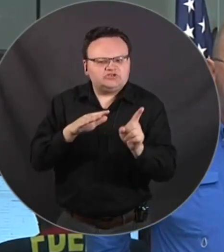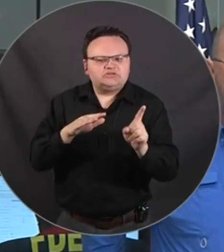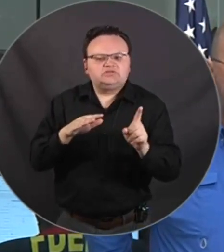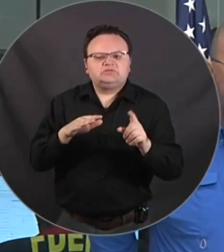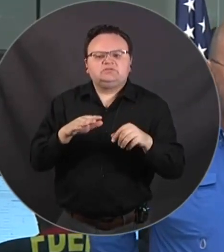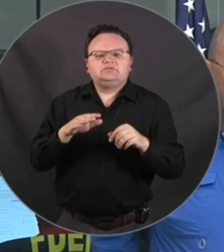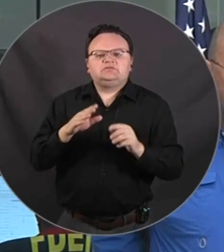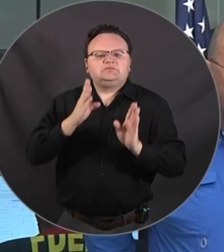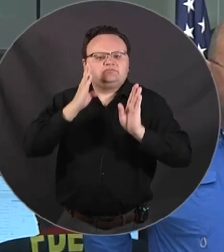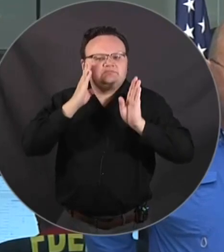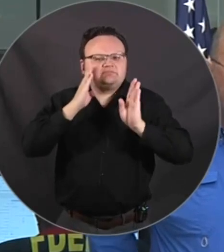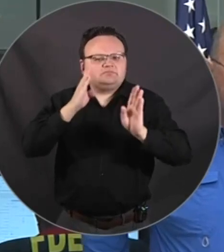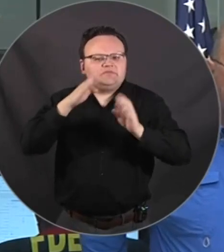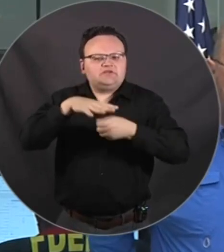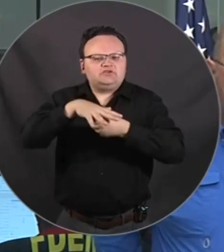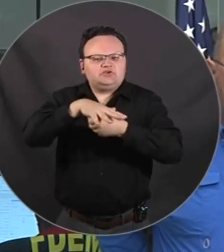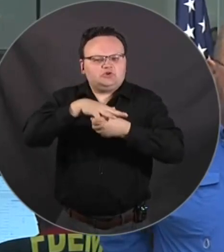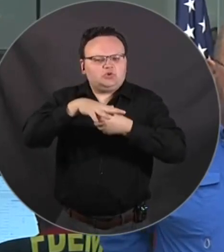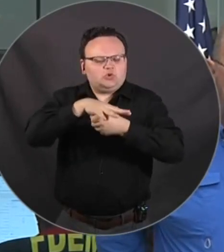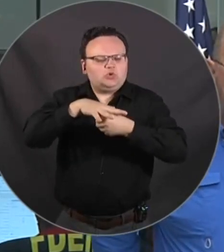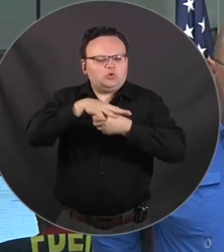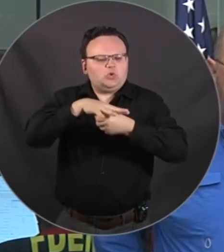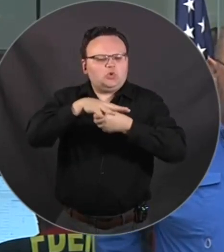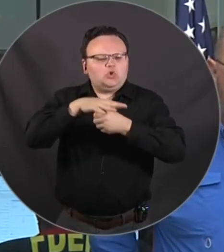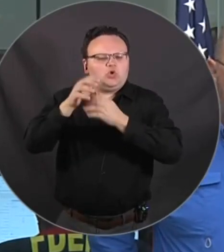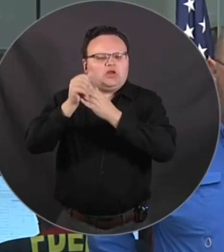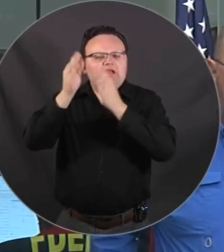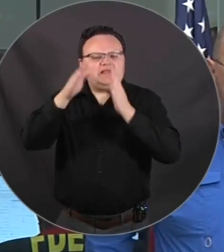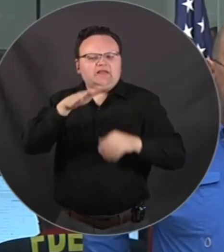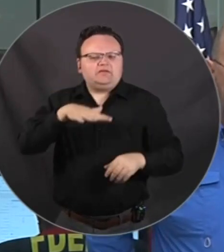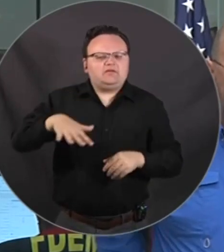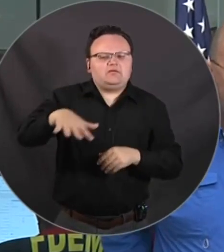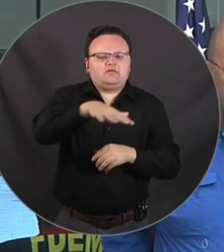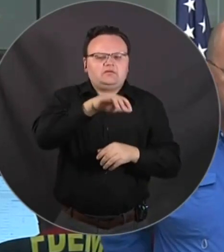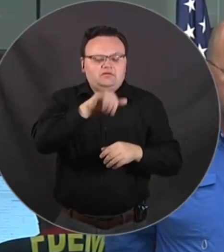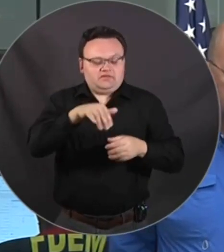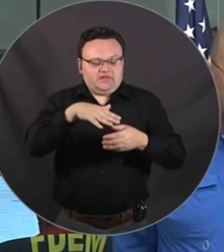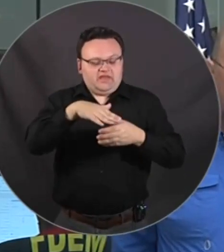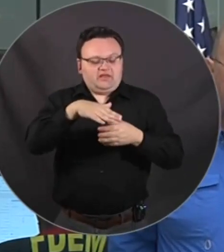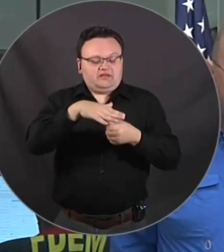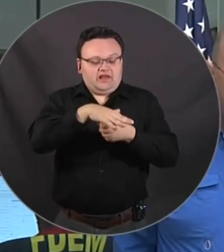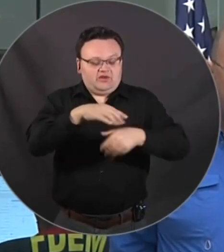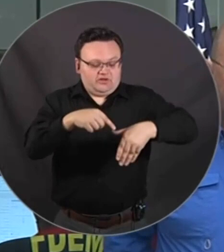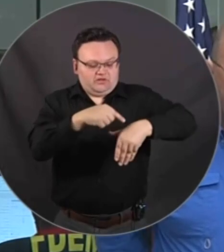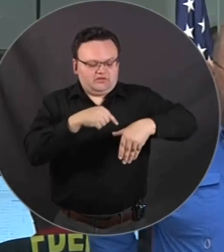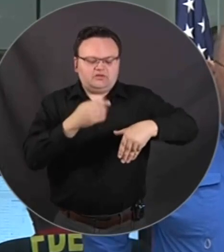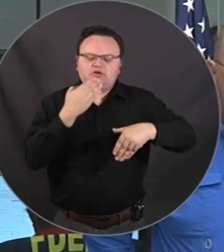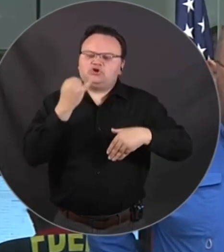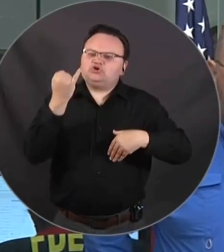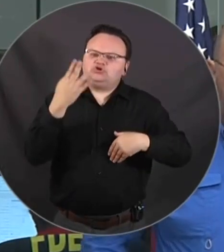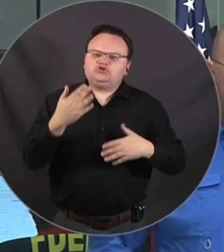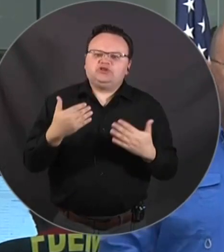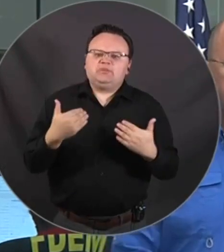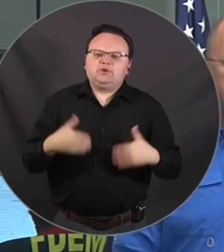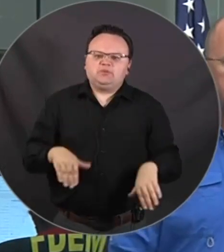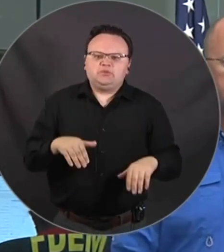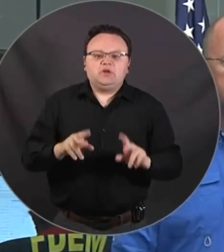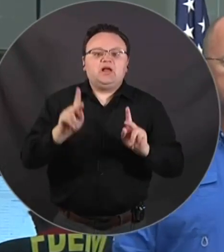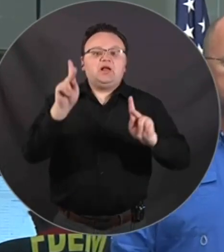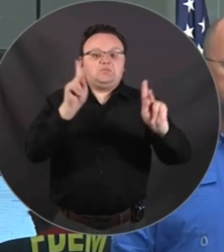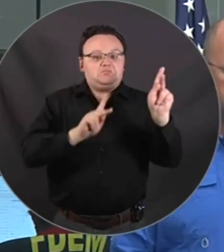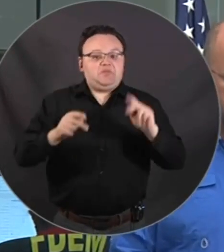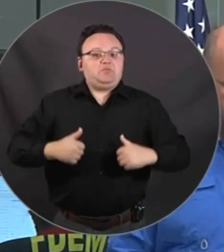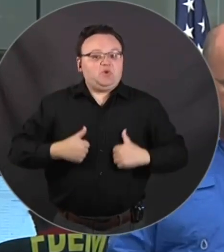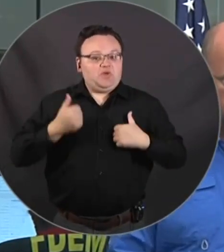the local officials. I think those officials in those in those really hard hit counties I think did a good job. I think citizens responded very